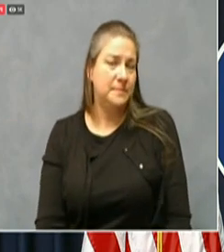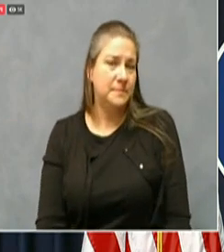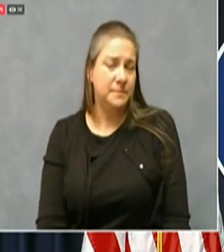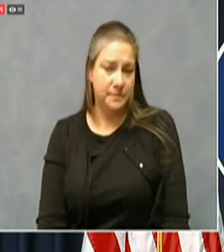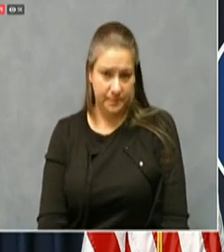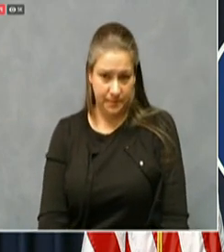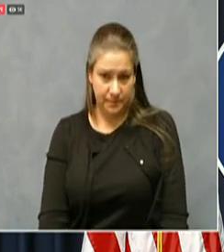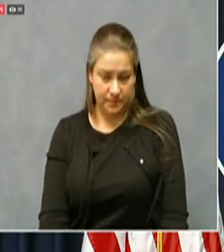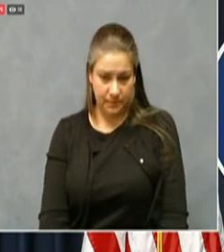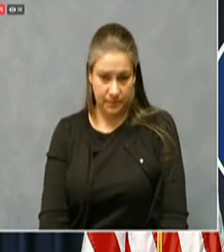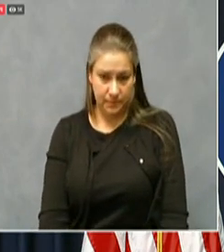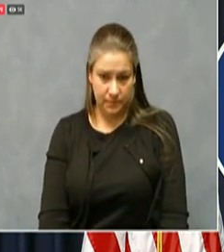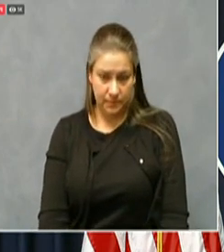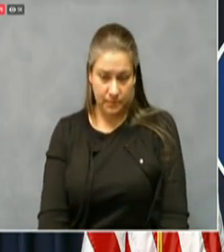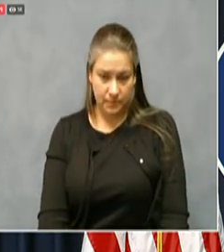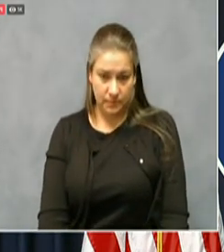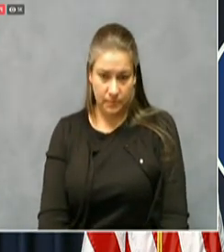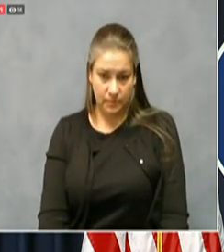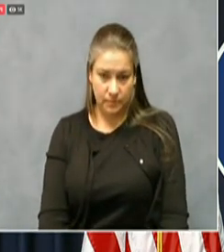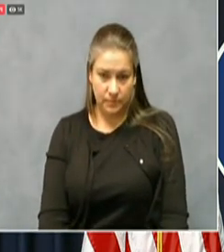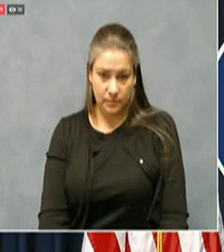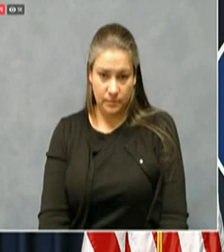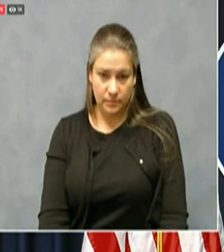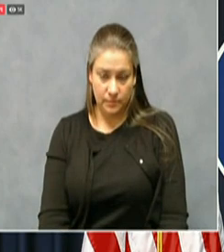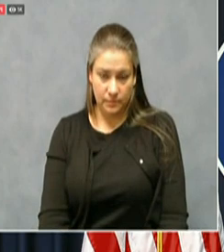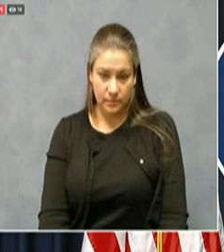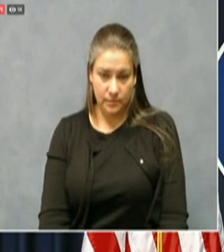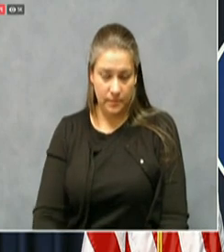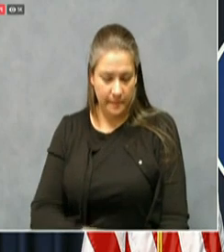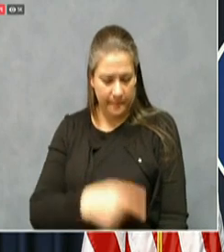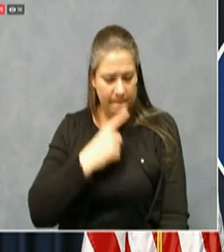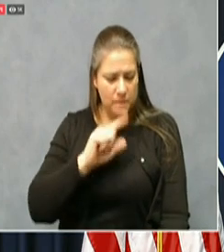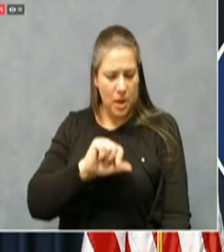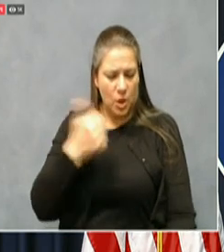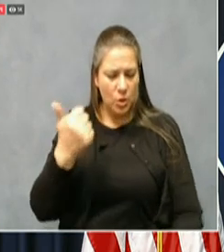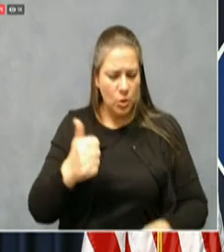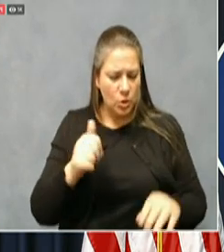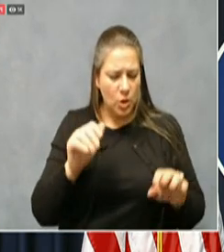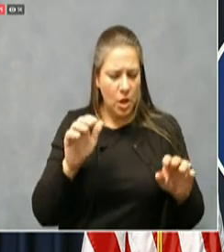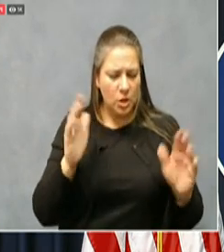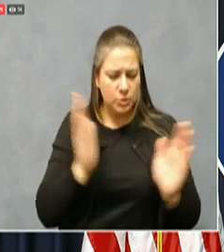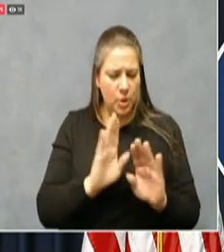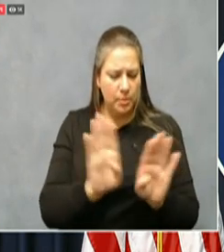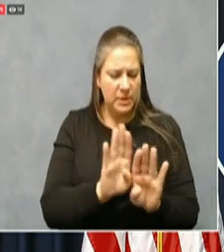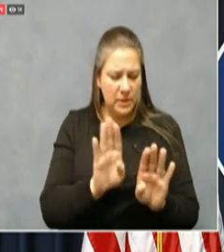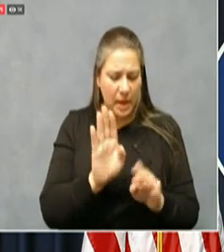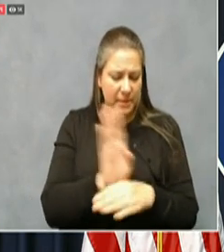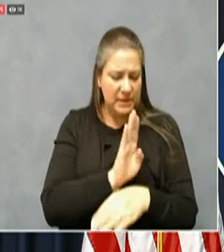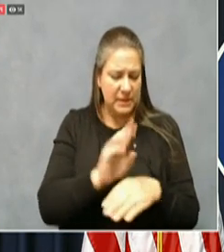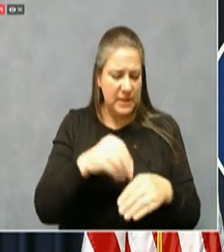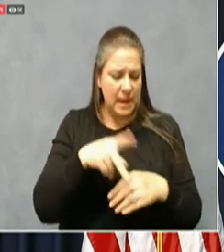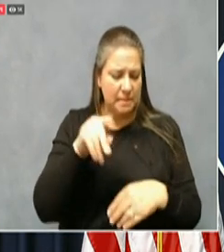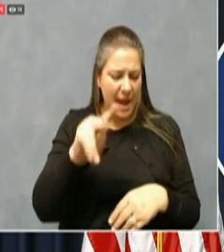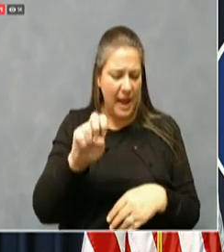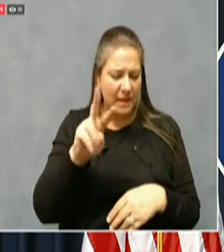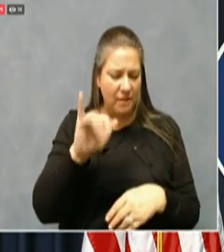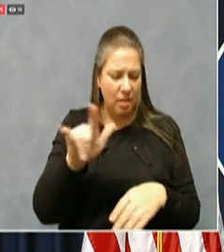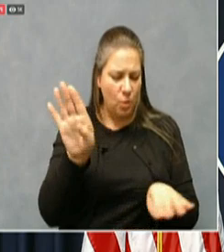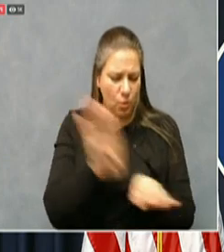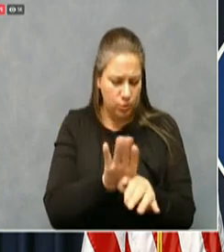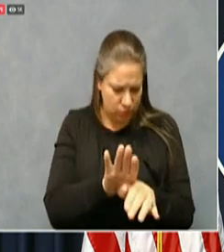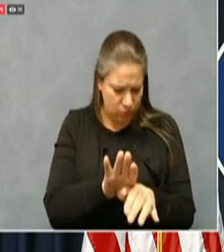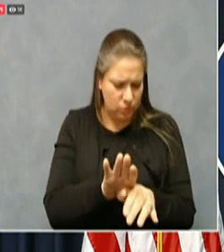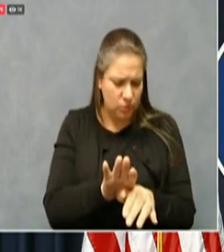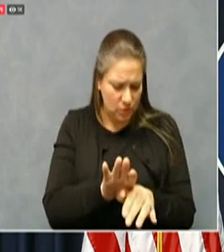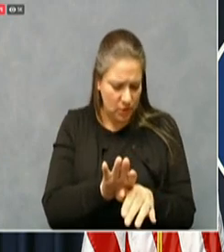Um, another small business has closed its store in Pikeville for good bank 253 and a post